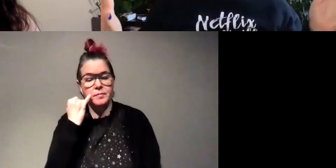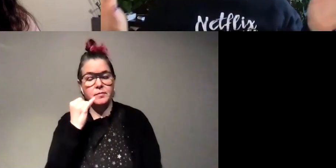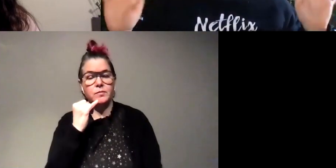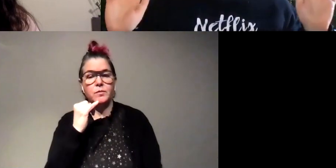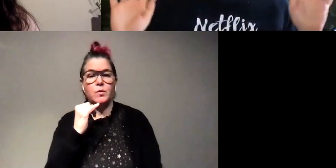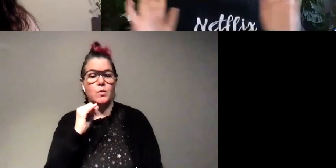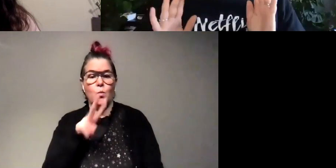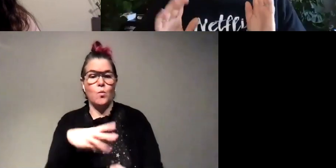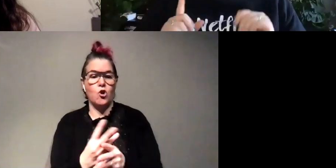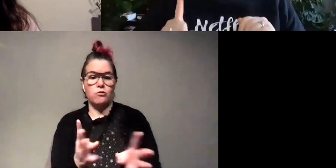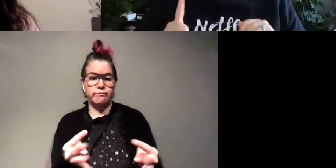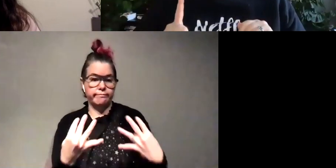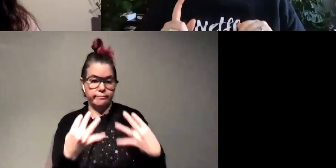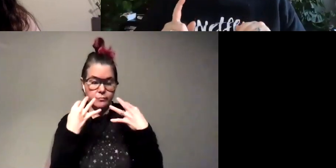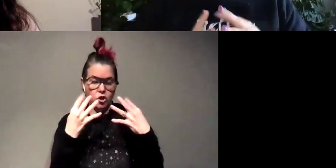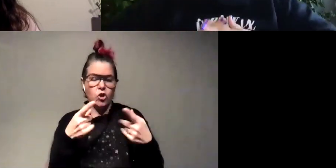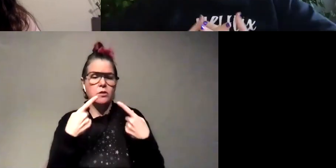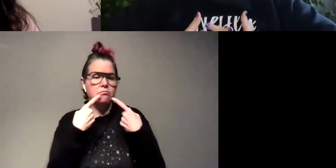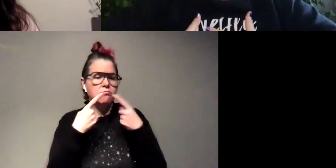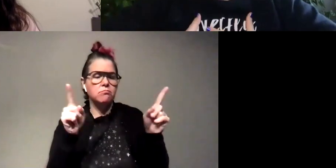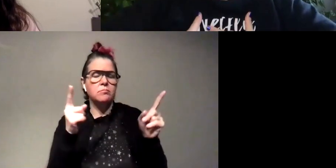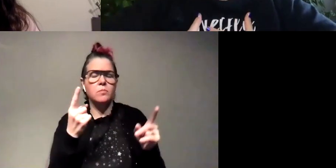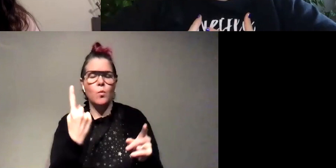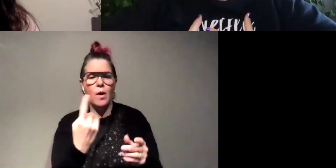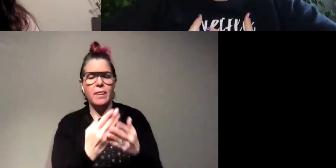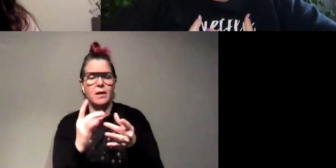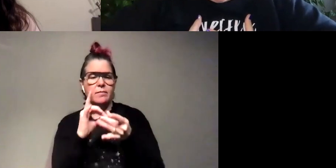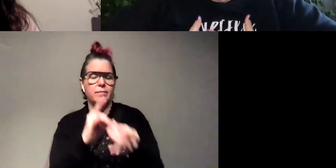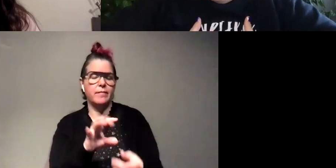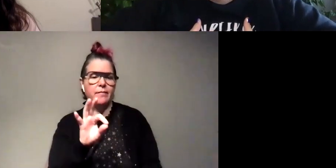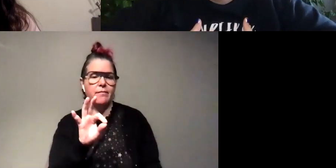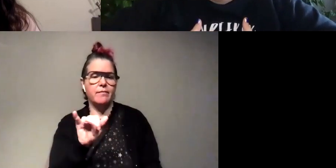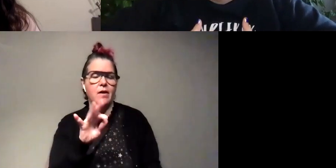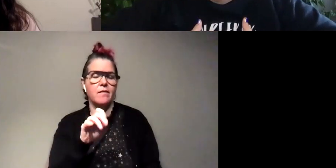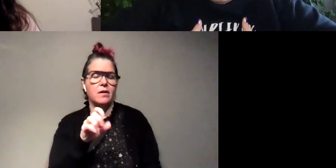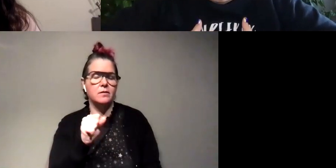world um and you could tell them one thing about fireflies what would that be